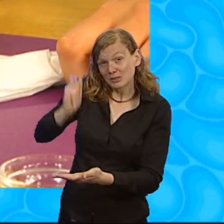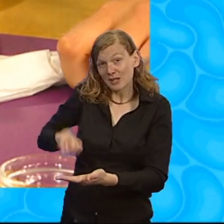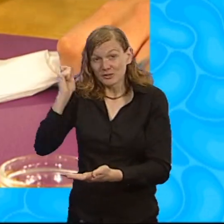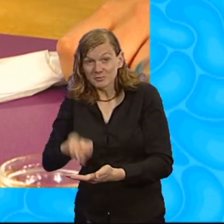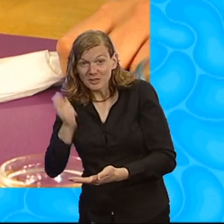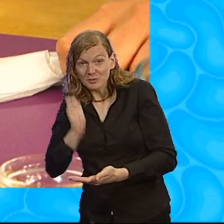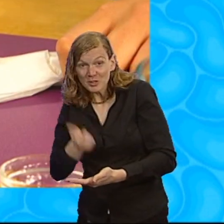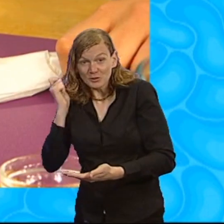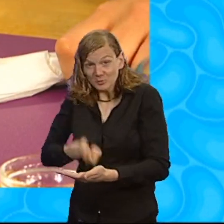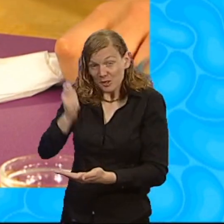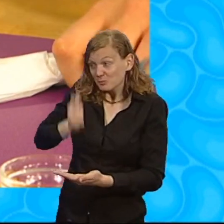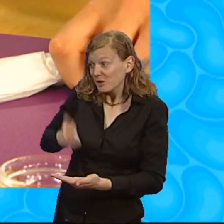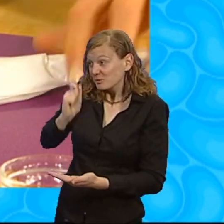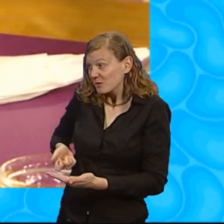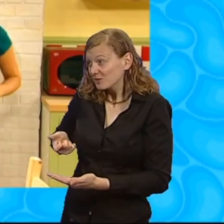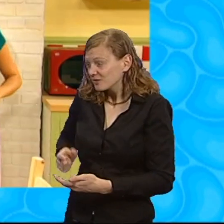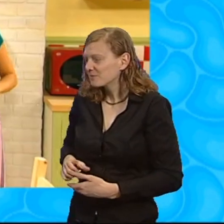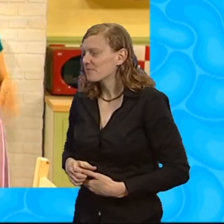Smash, crash, and bosh.